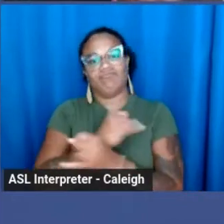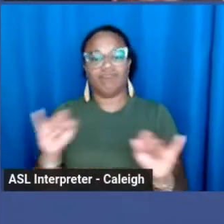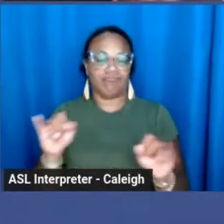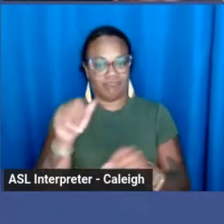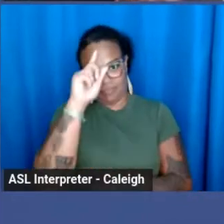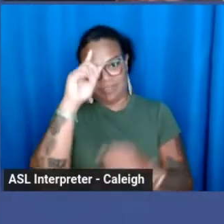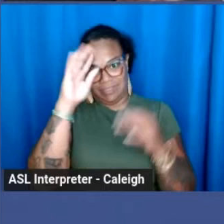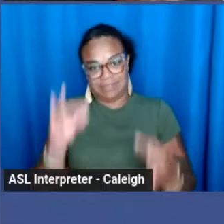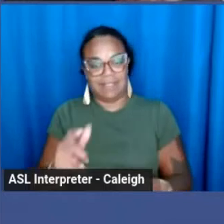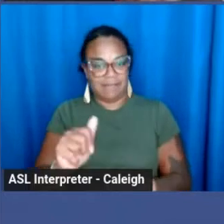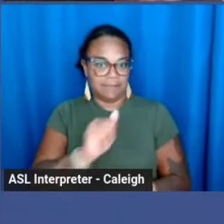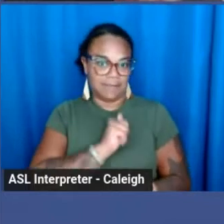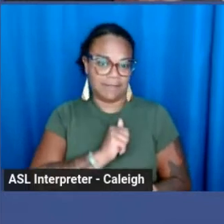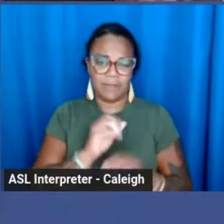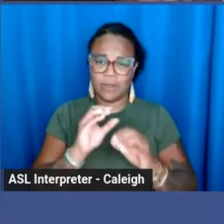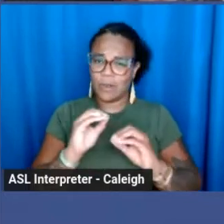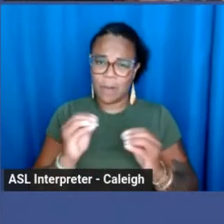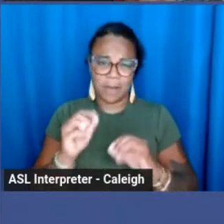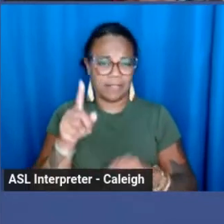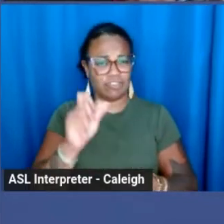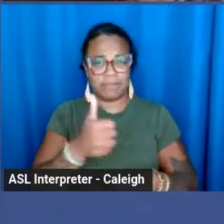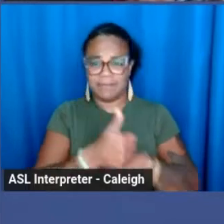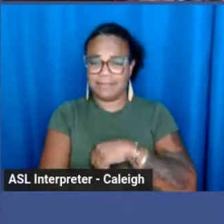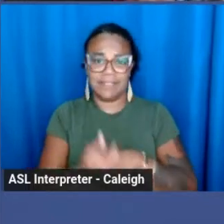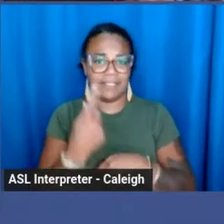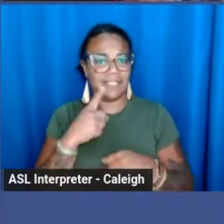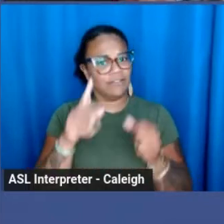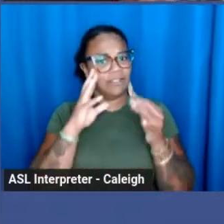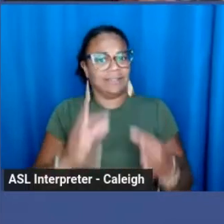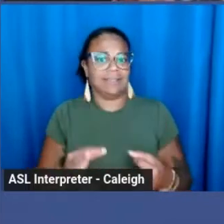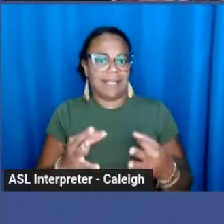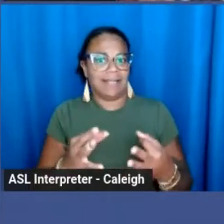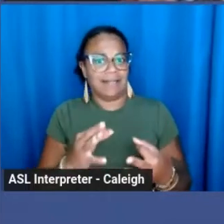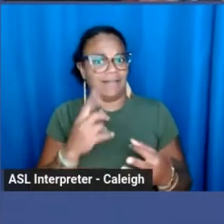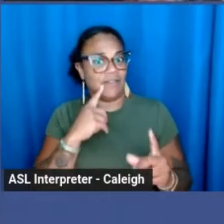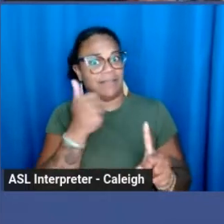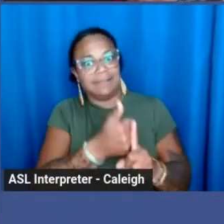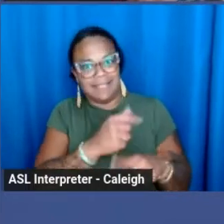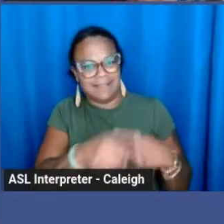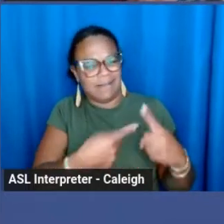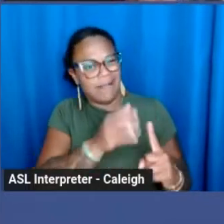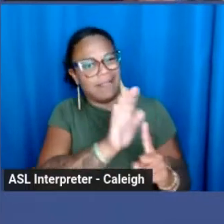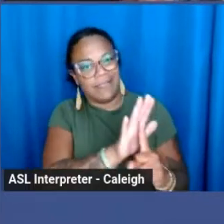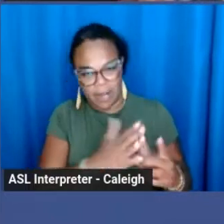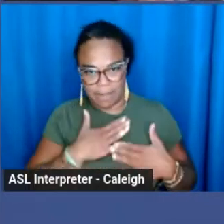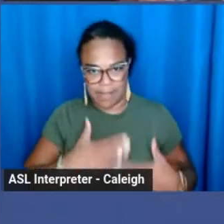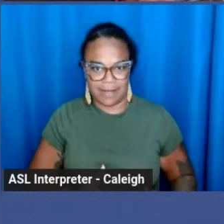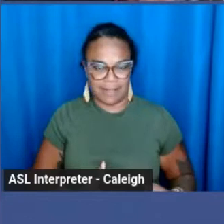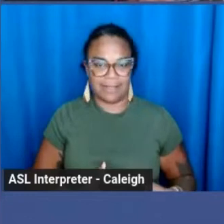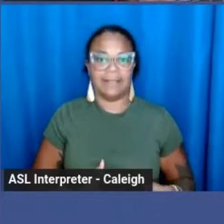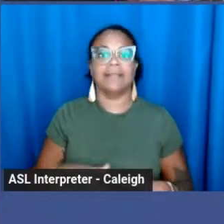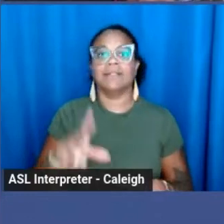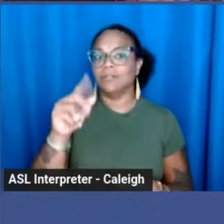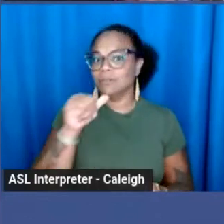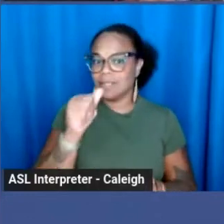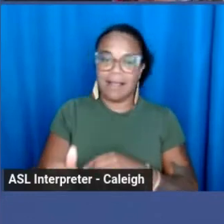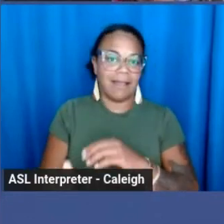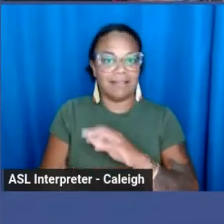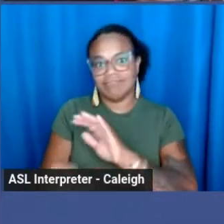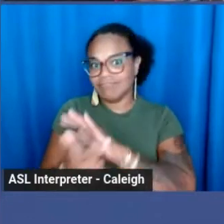criminalized for making choice about their own body. Decriminalize sex work, decriminalize abortion,